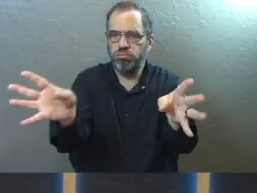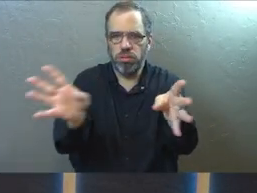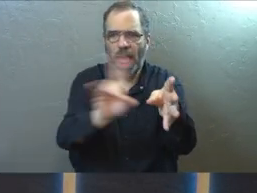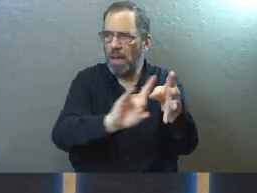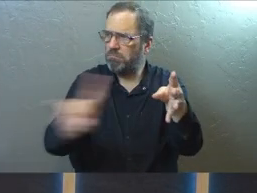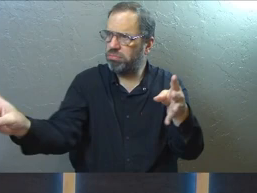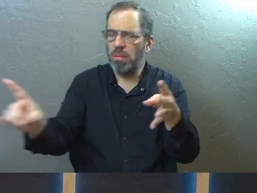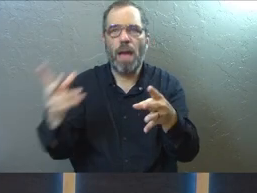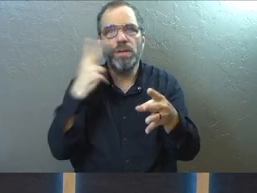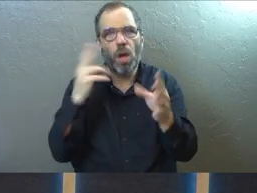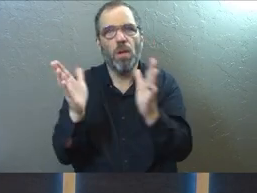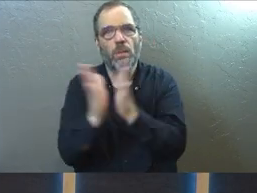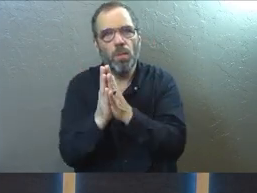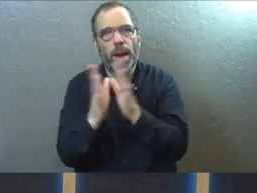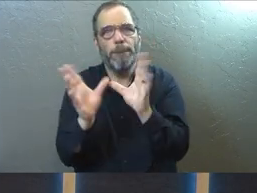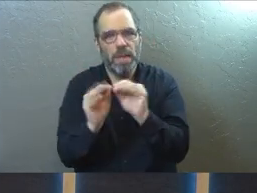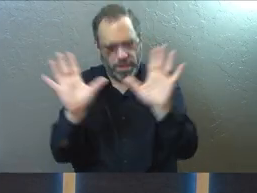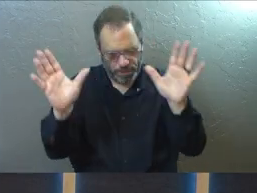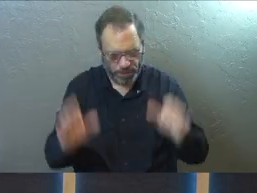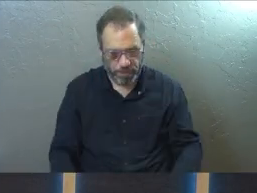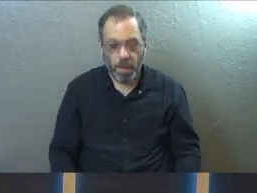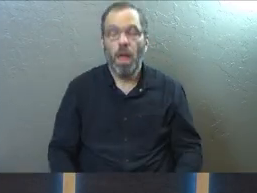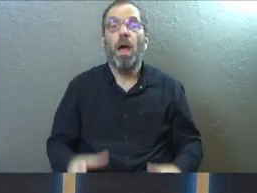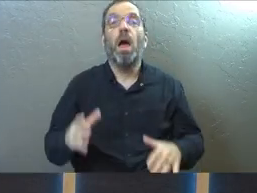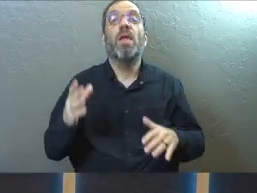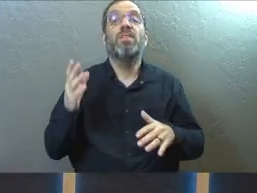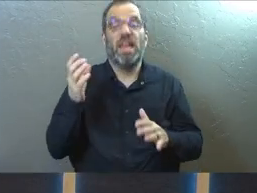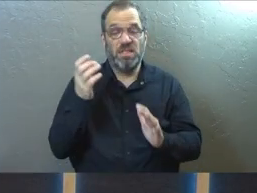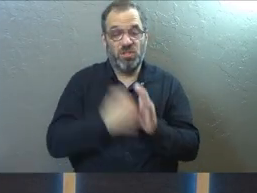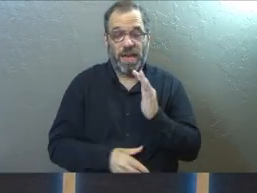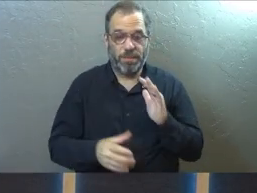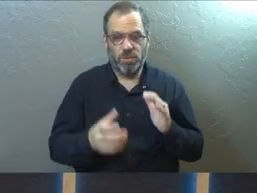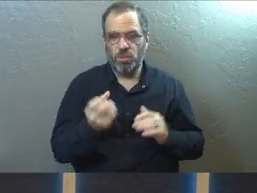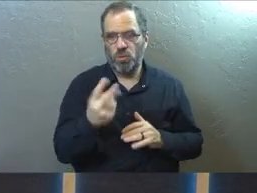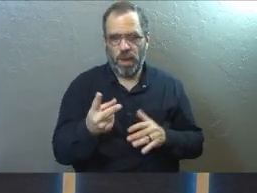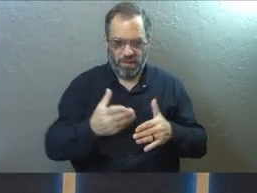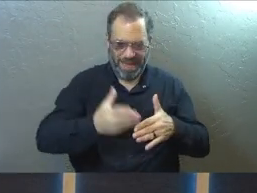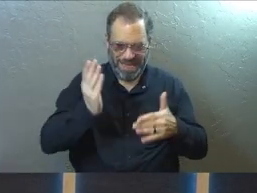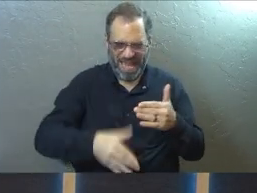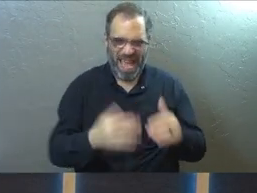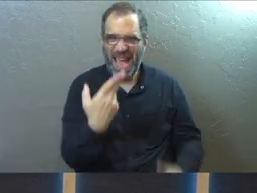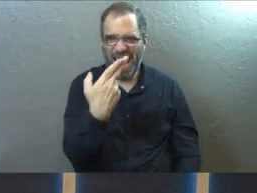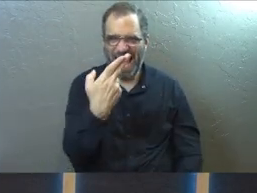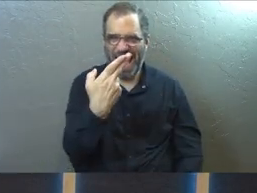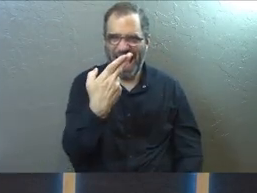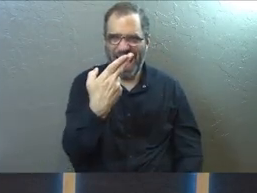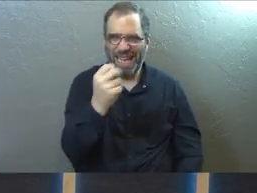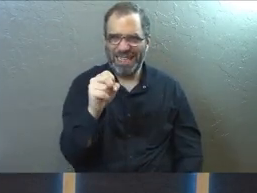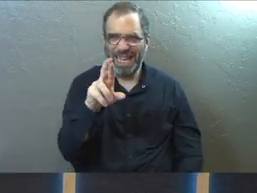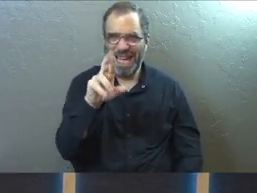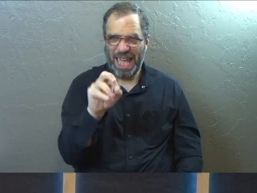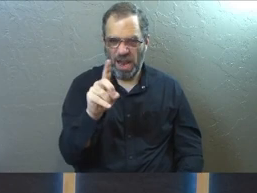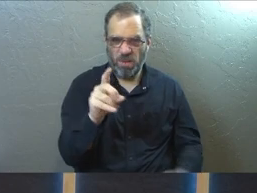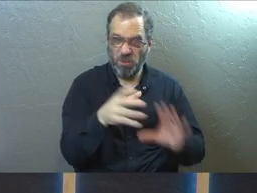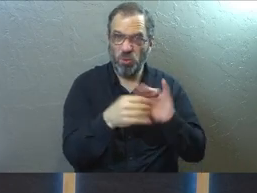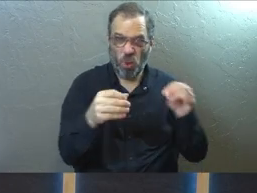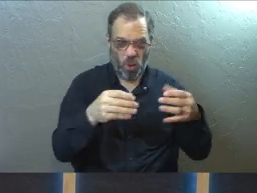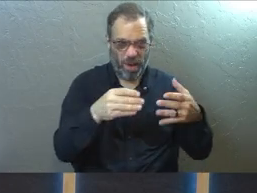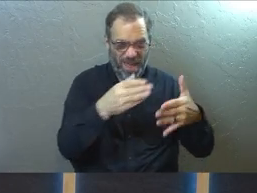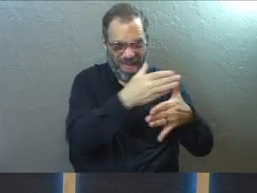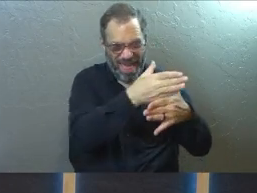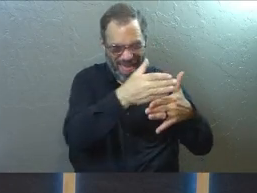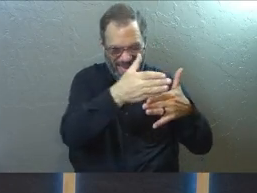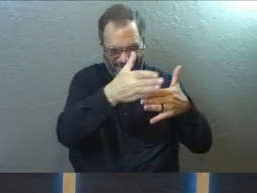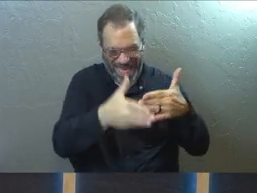all of that kind of stuff together. At the end of that chapter is this moment with Herod, kind of the end of Herod's story, and we